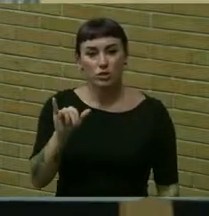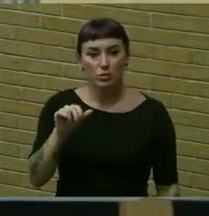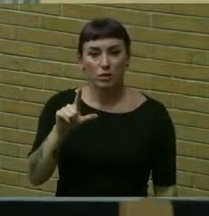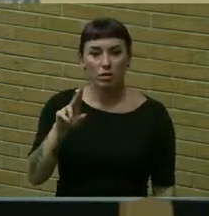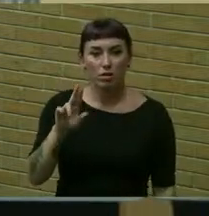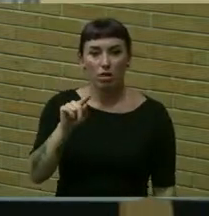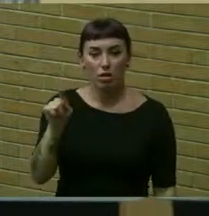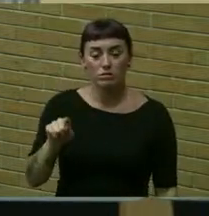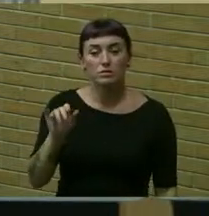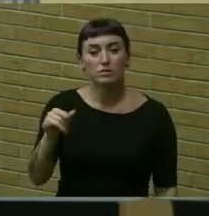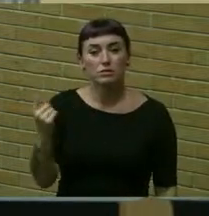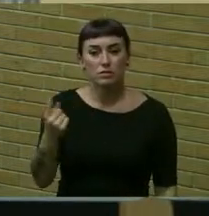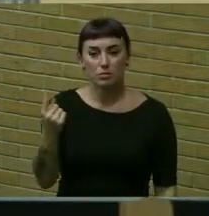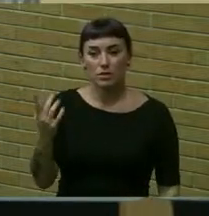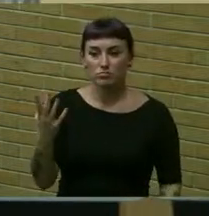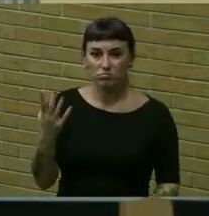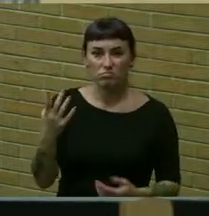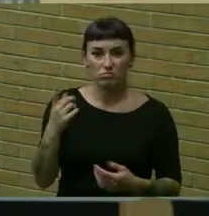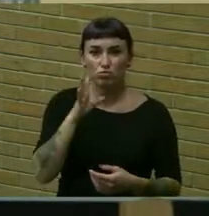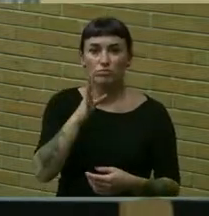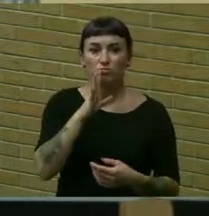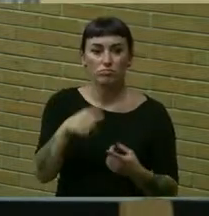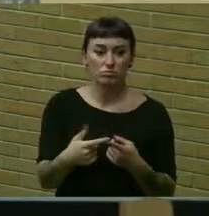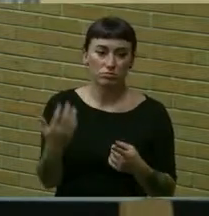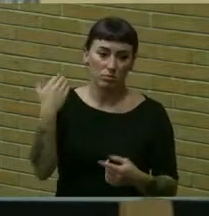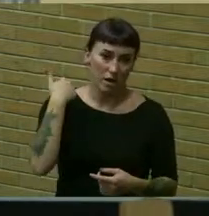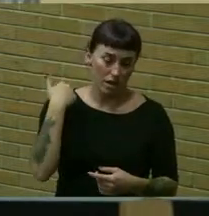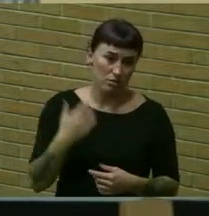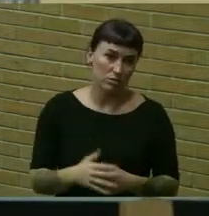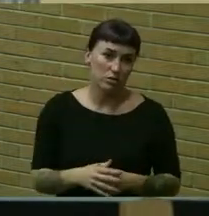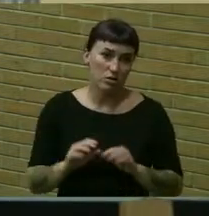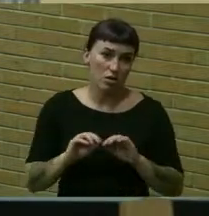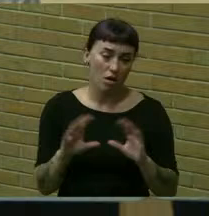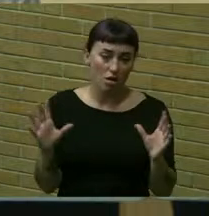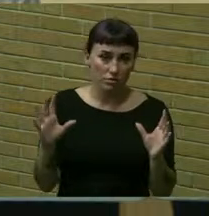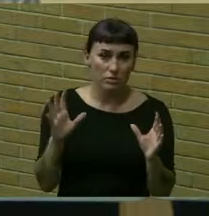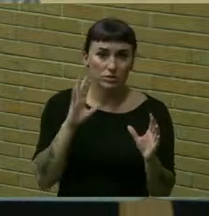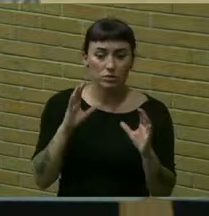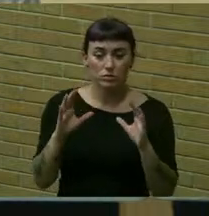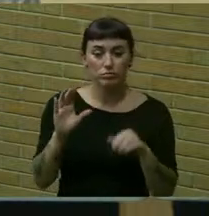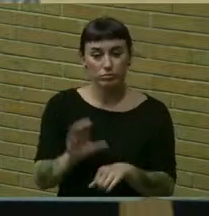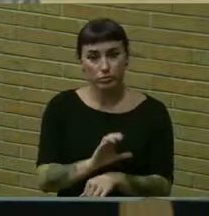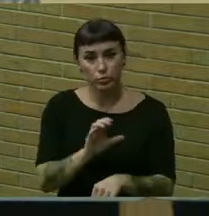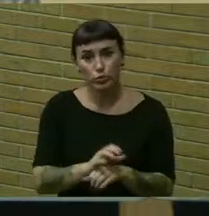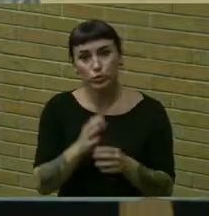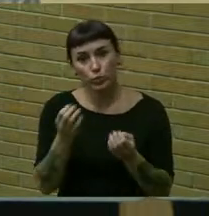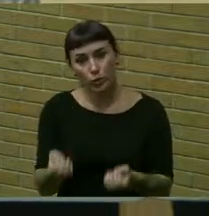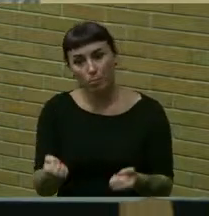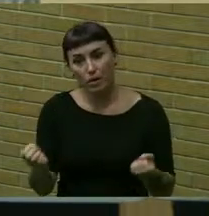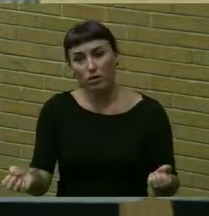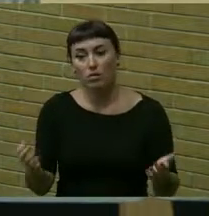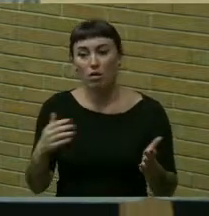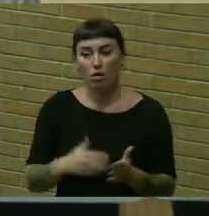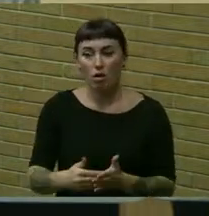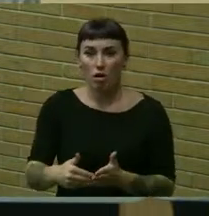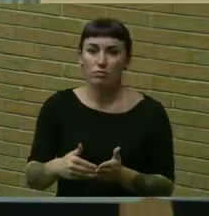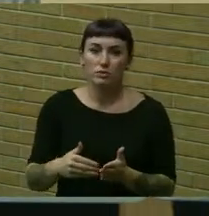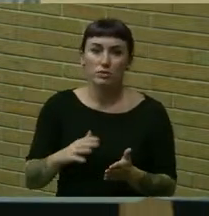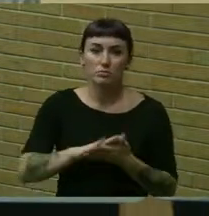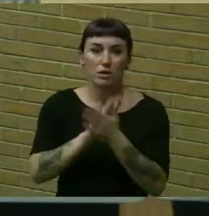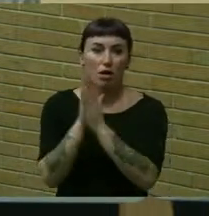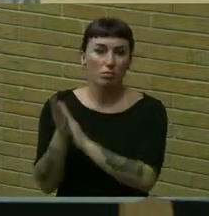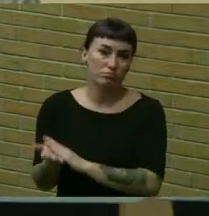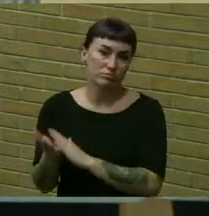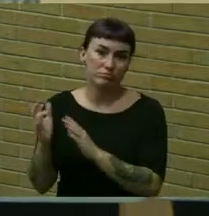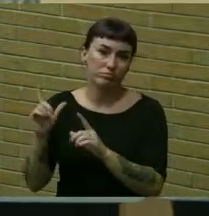this is something we've discussed in the past we have uh obviously uh computer equipment uh often becomes uh